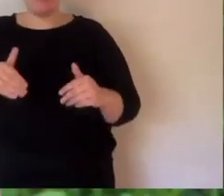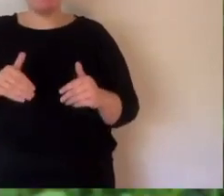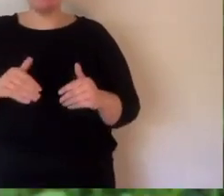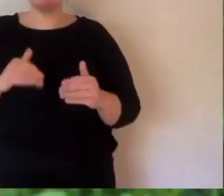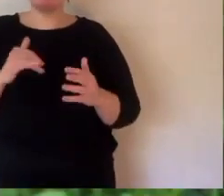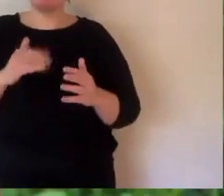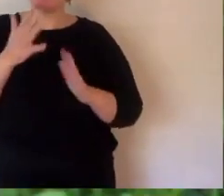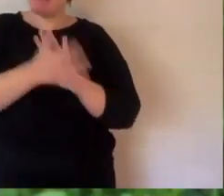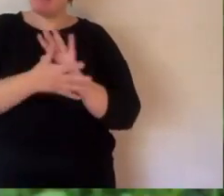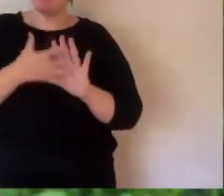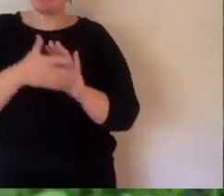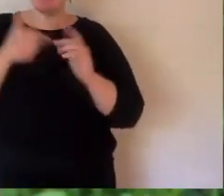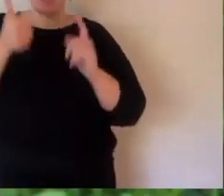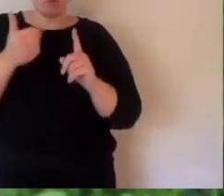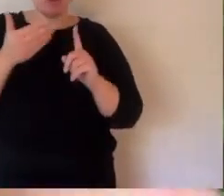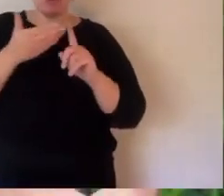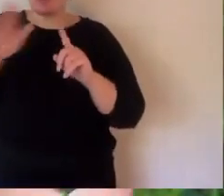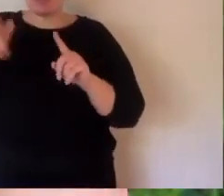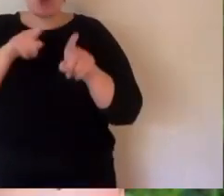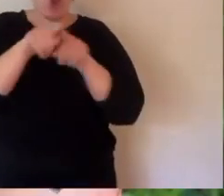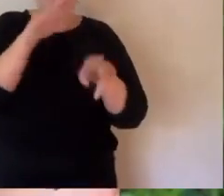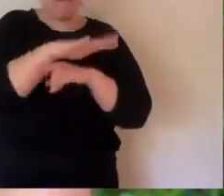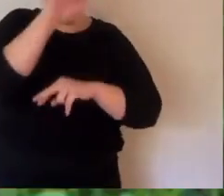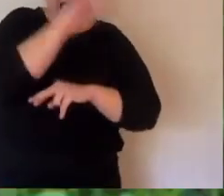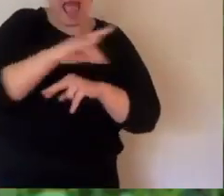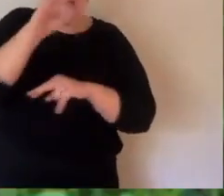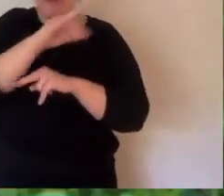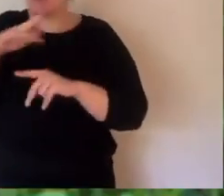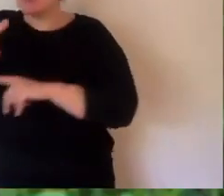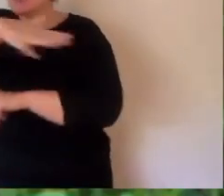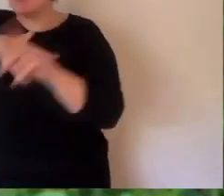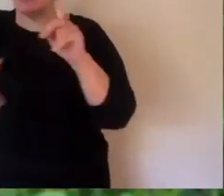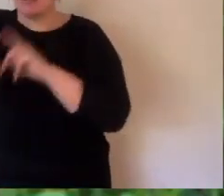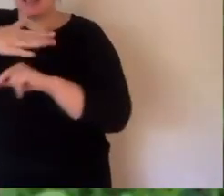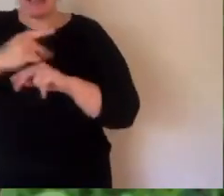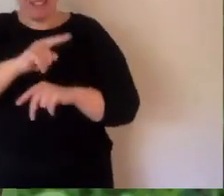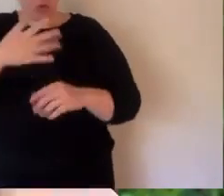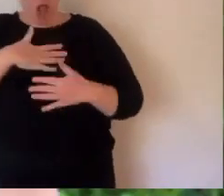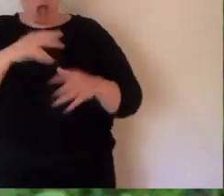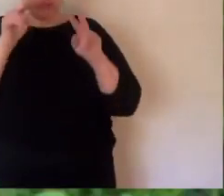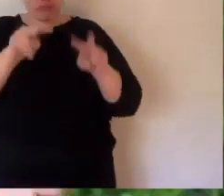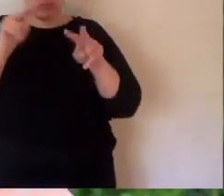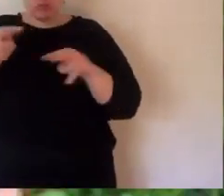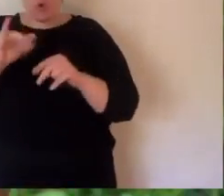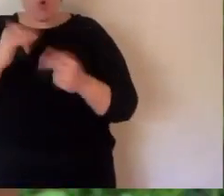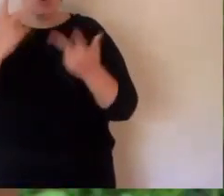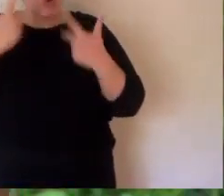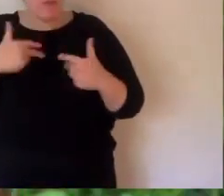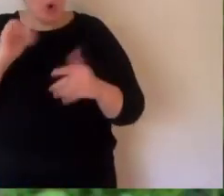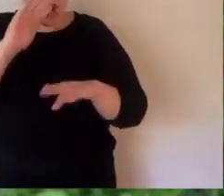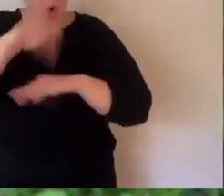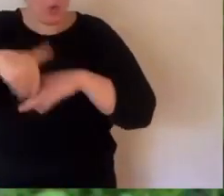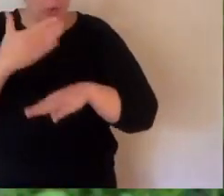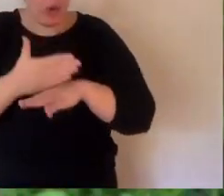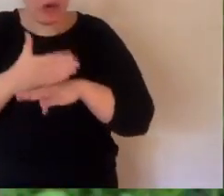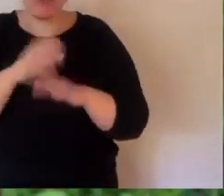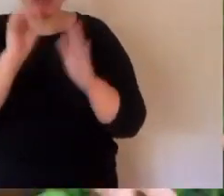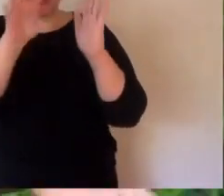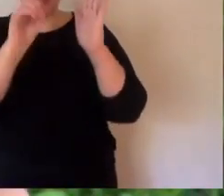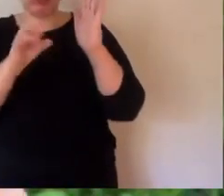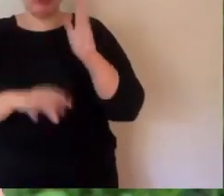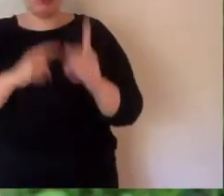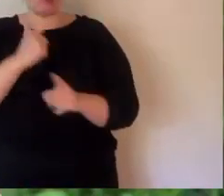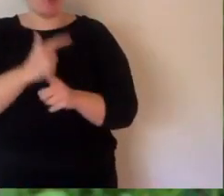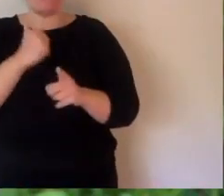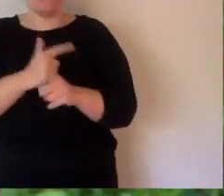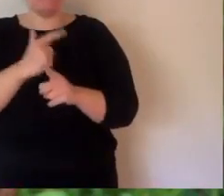too. So this is a great distraction for us. And hopefully you, if you like what you've seen or want to show me your homework, just put it